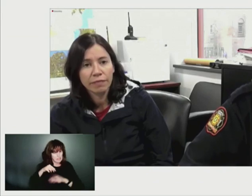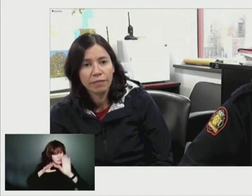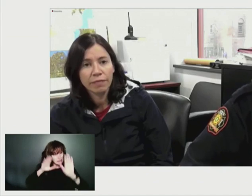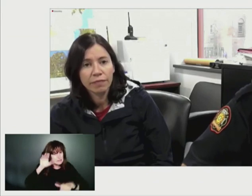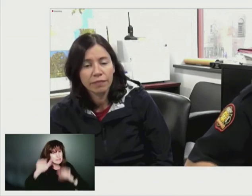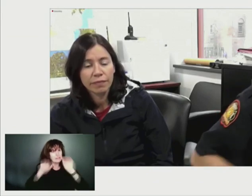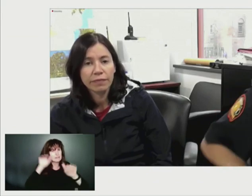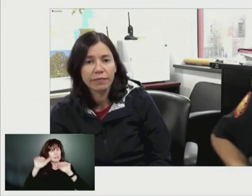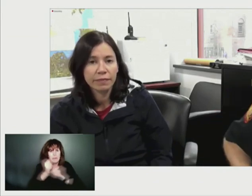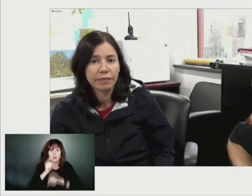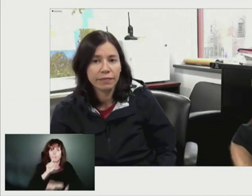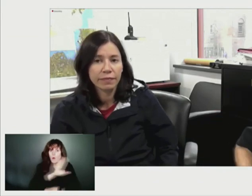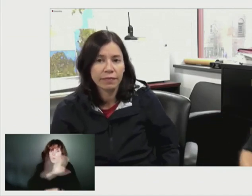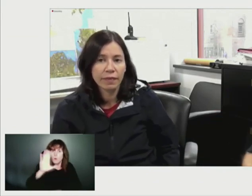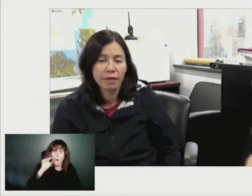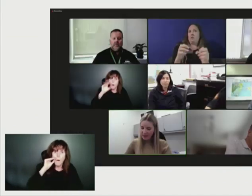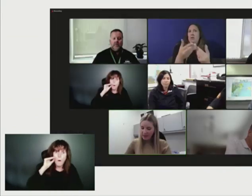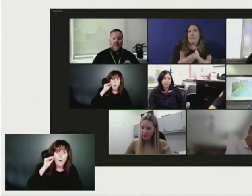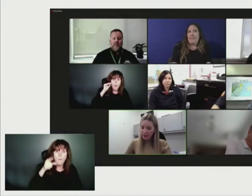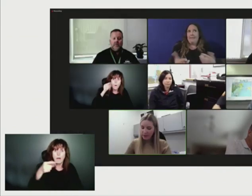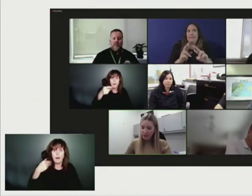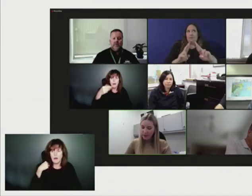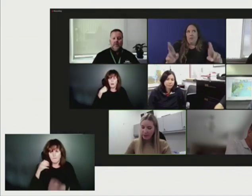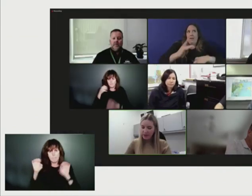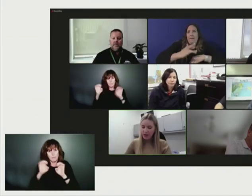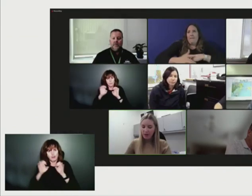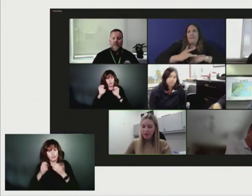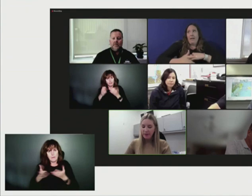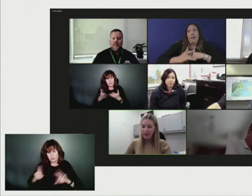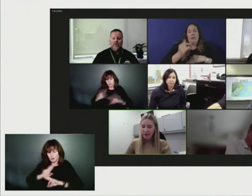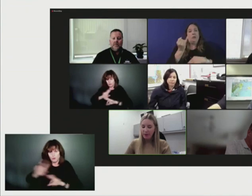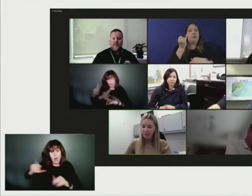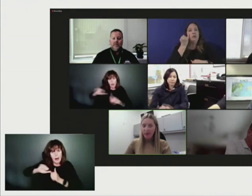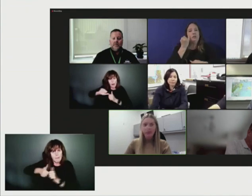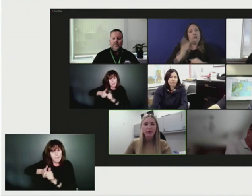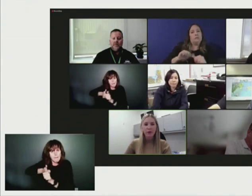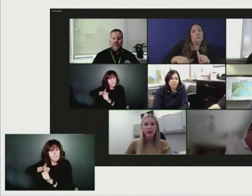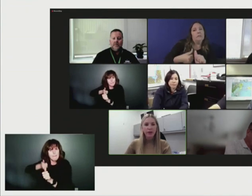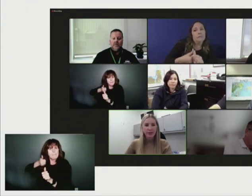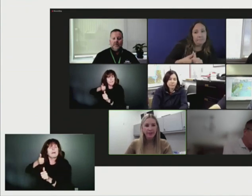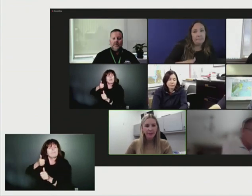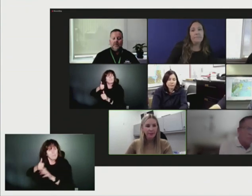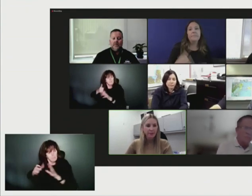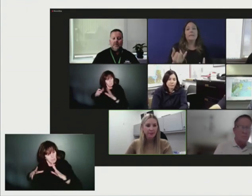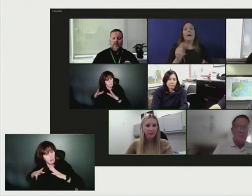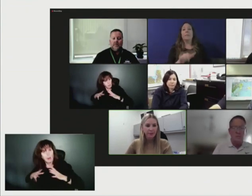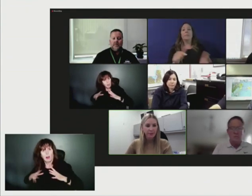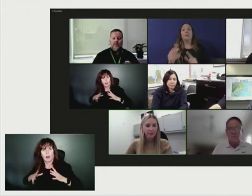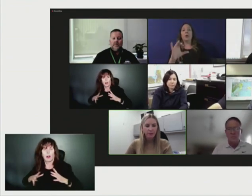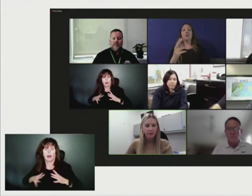available. Okay, next we'll go to Chris Connors with the Cape Town Post. Go ahead, Chris.